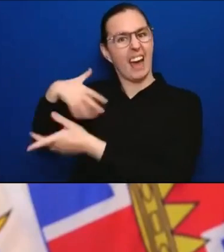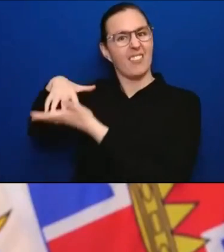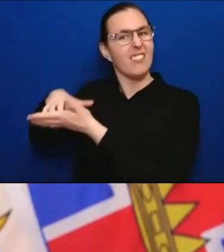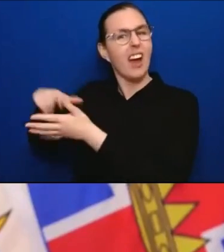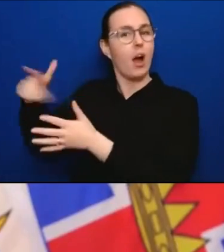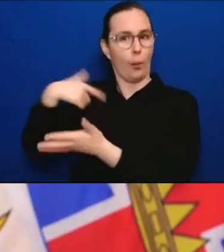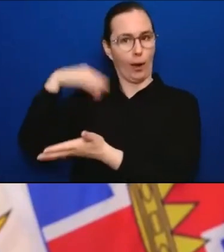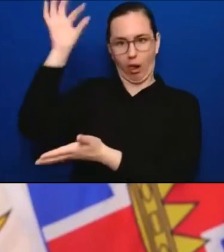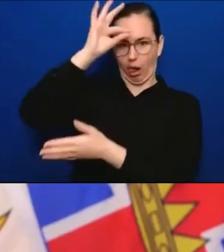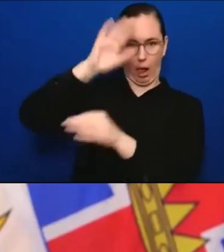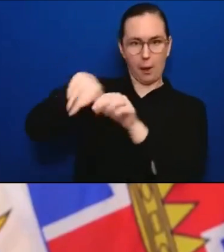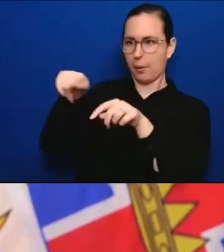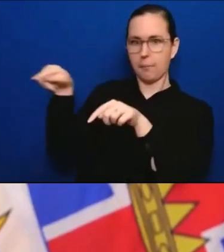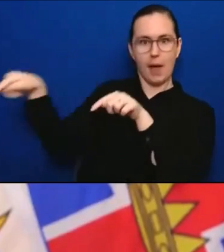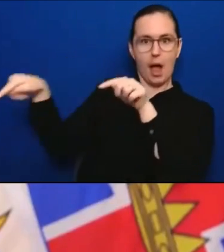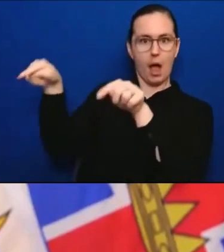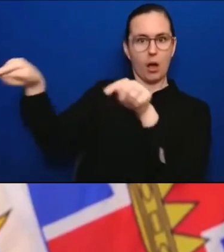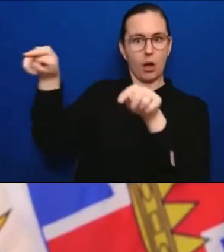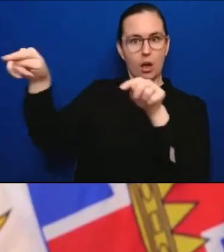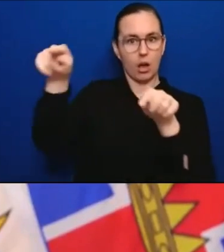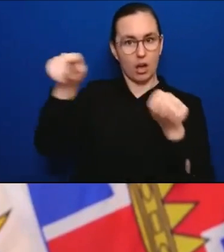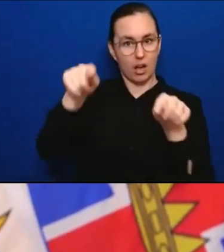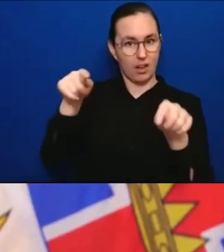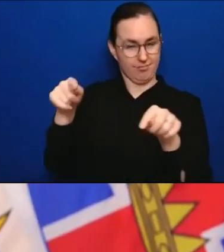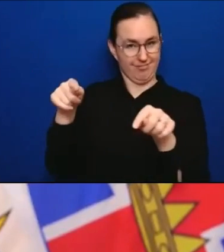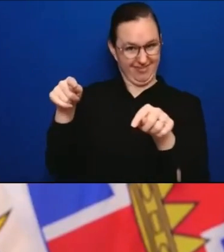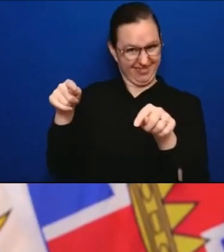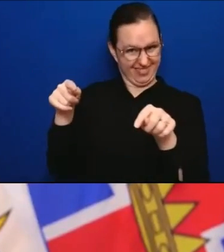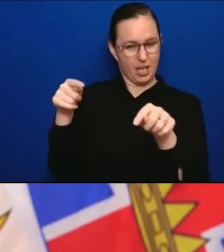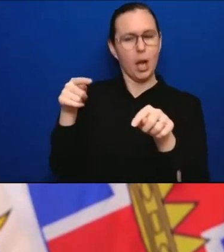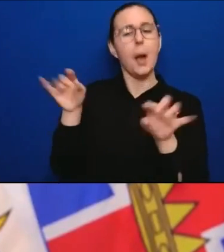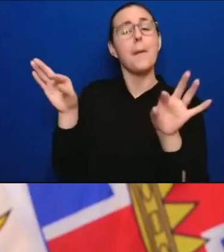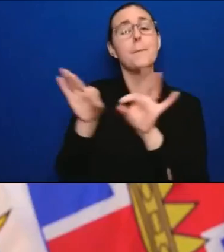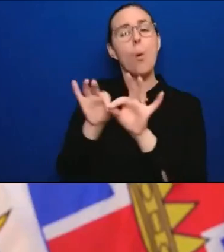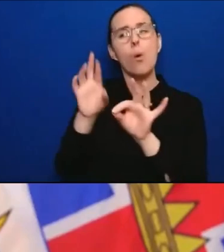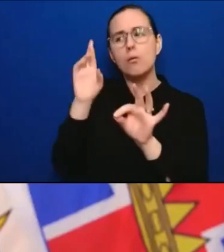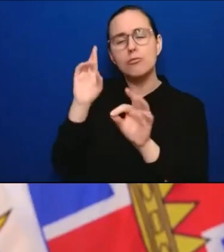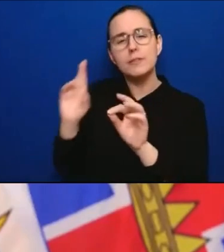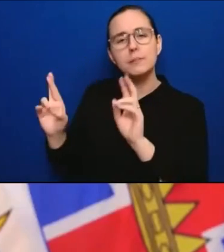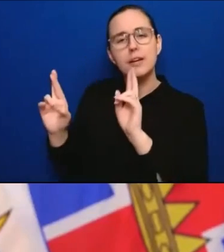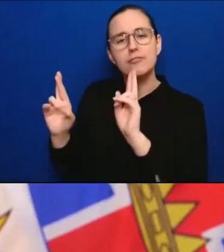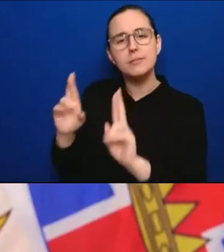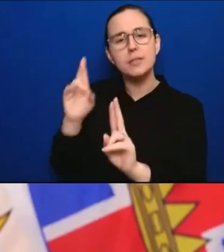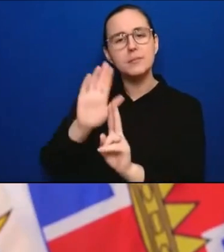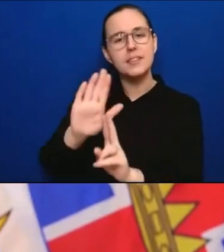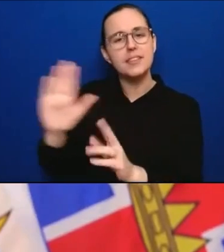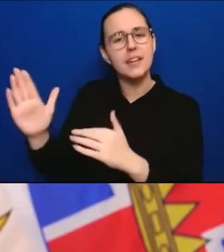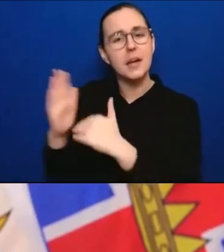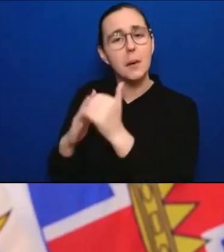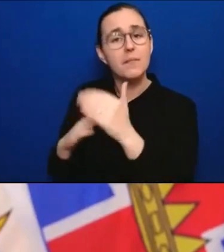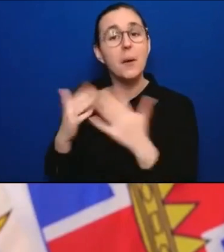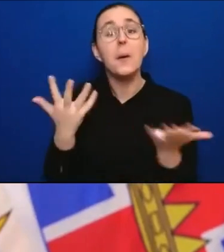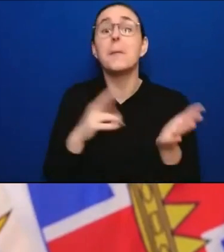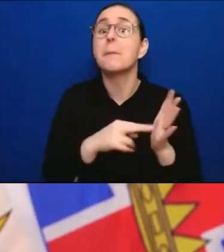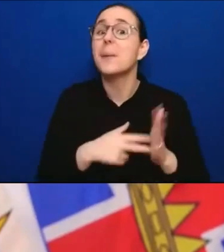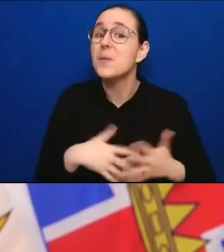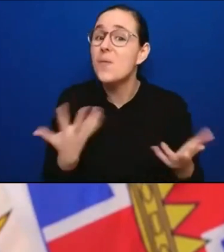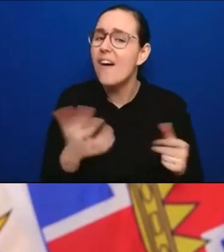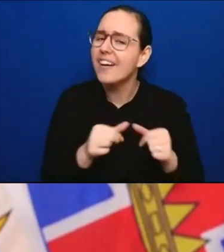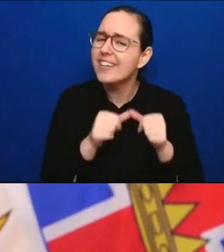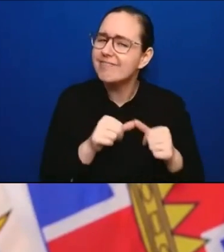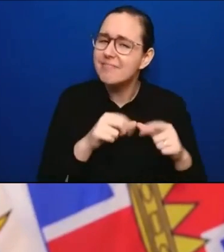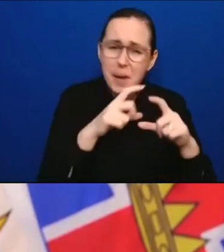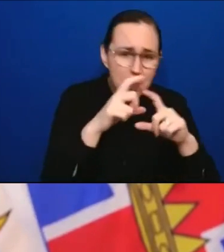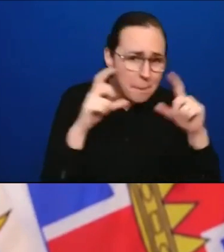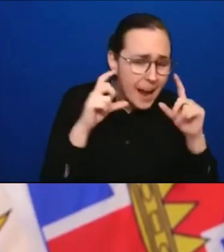have some of those important measures in place right now, like mask wearing in certain situations, like the COVID safety plans, because we're not through a